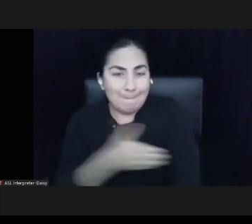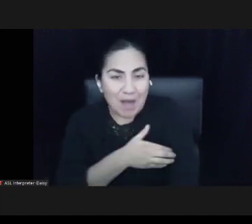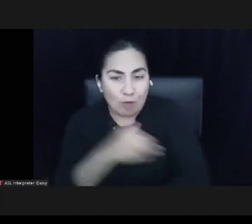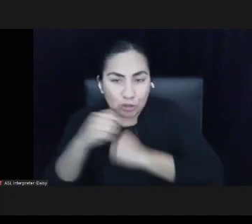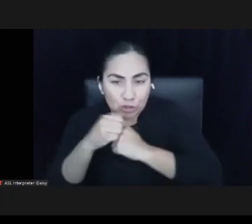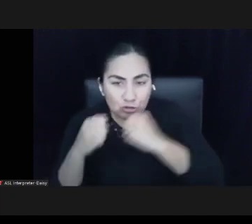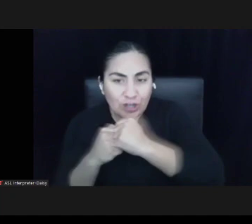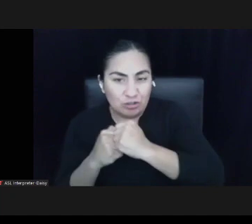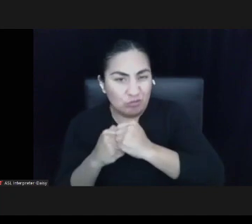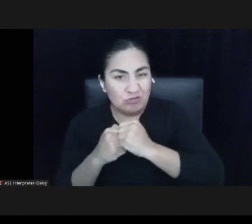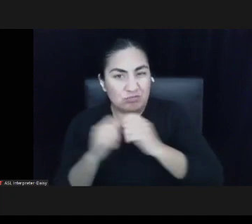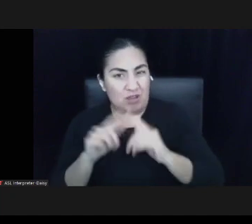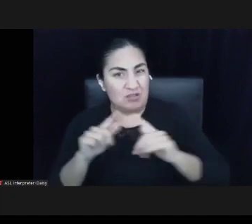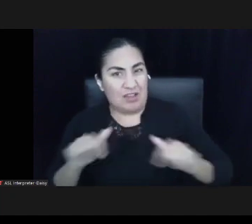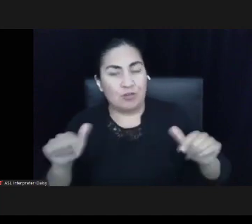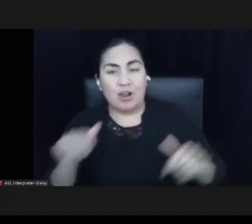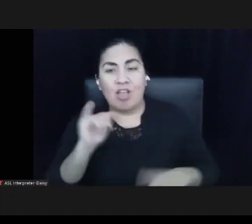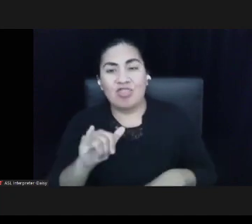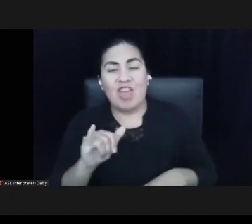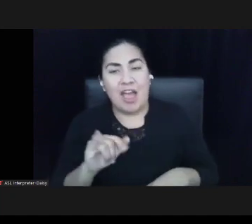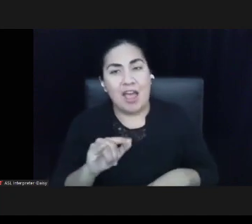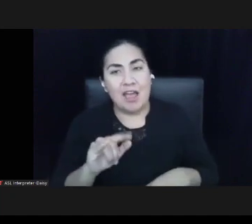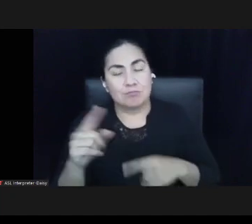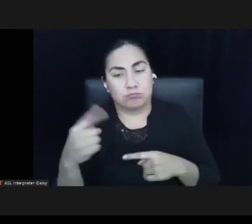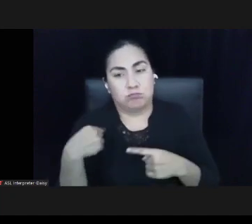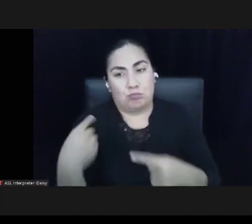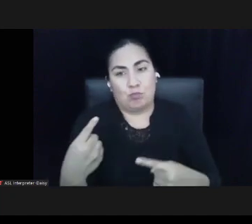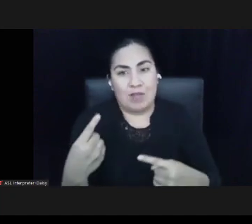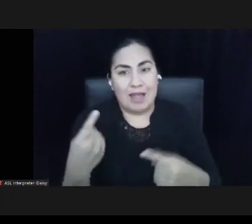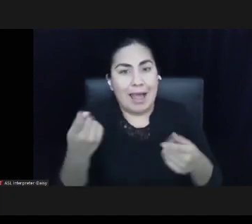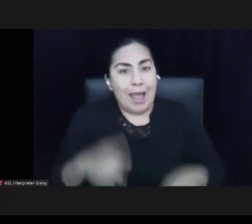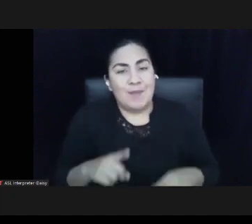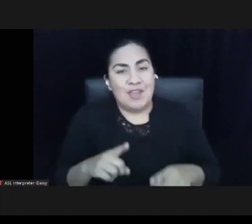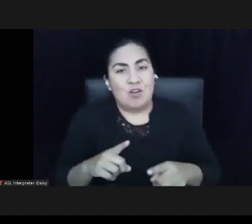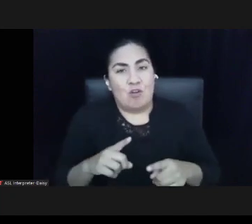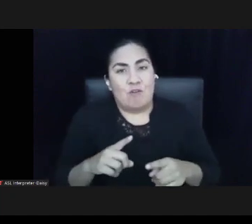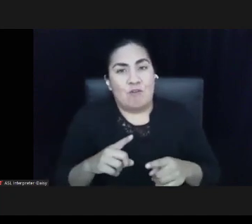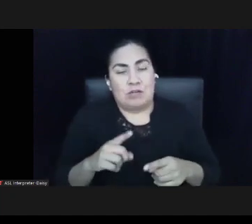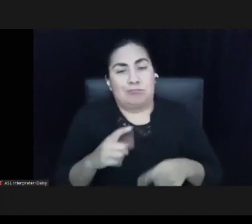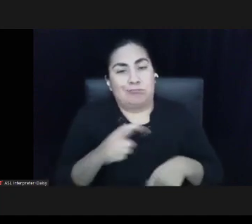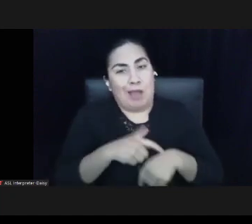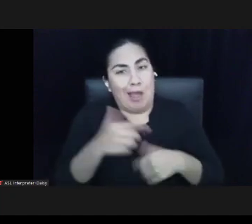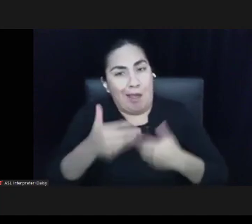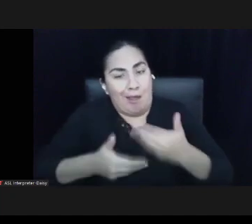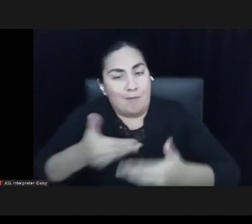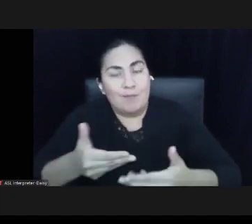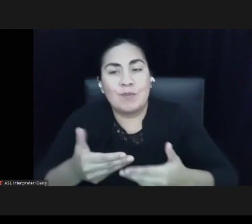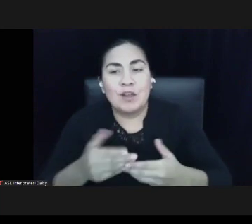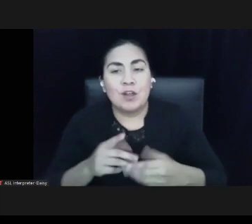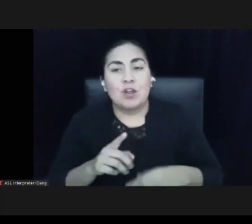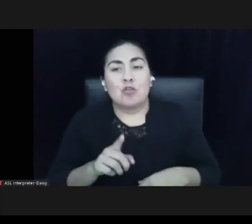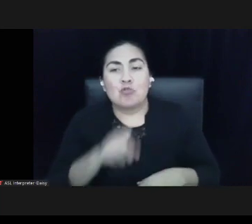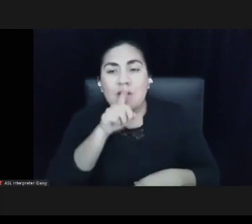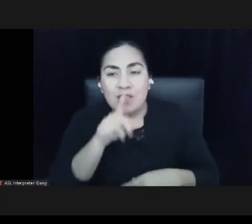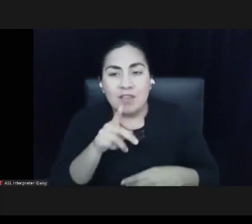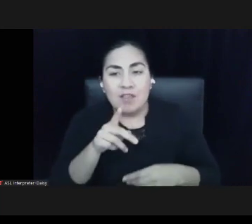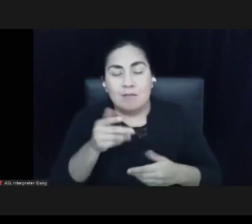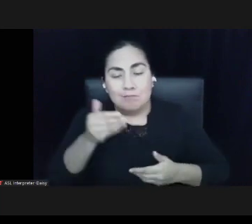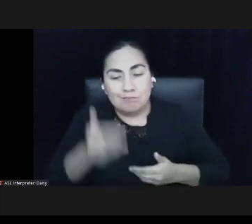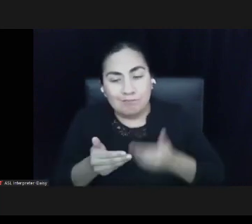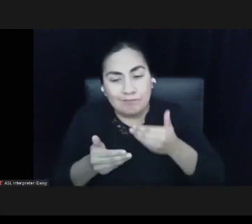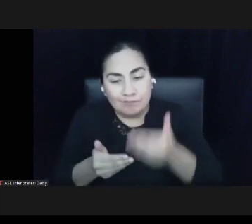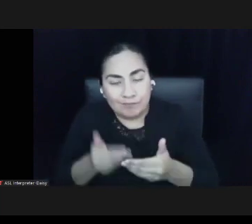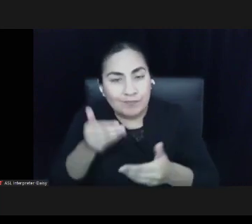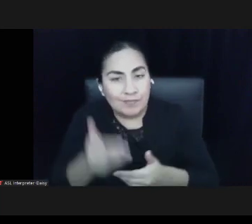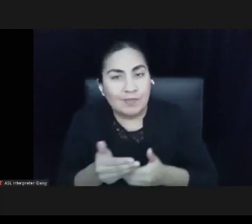that was over a period of time. So it's been very incremental, will say. And that